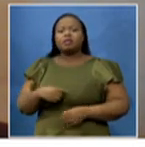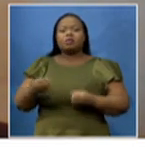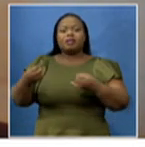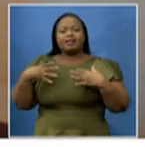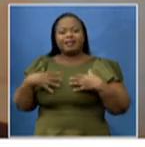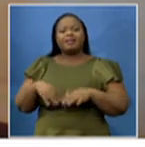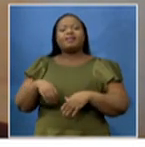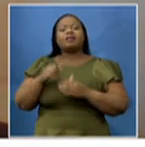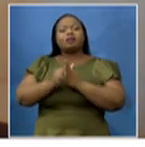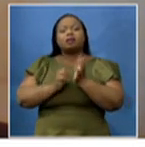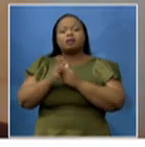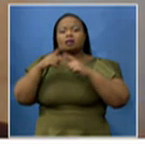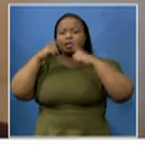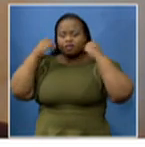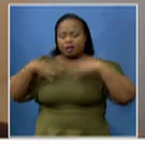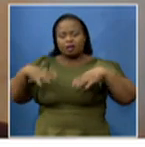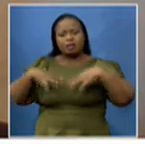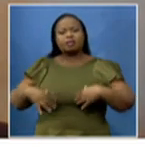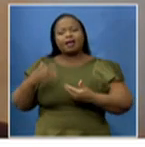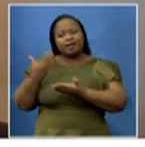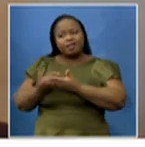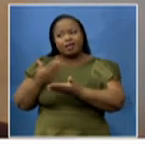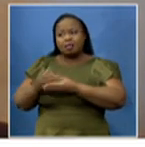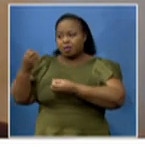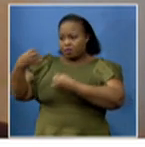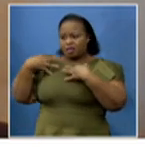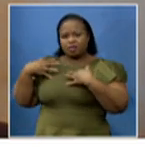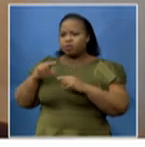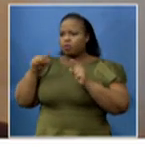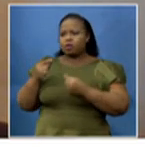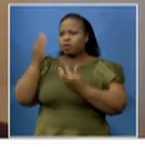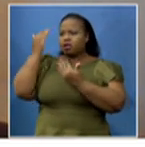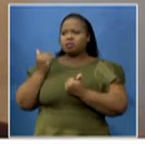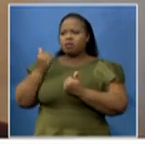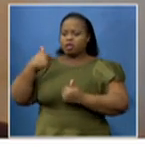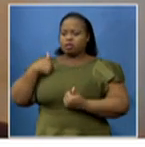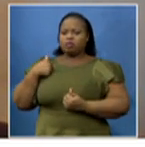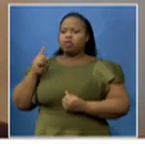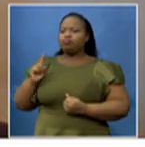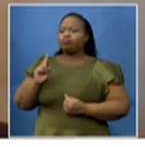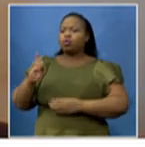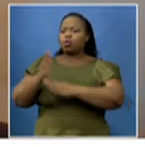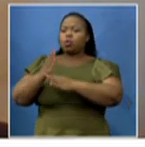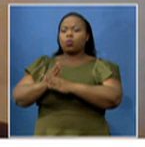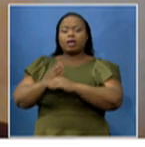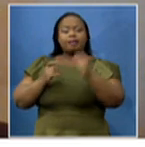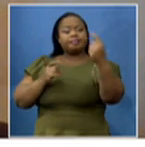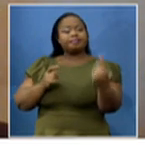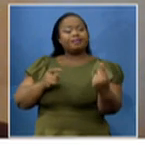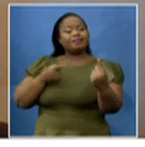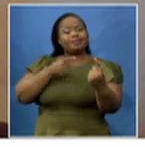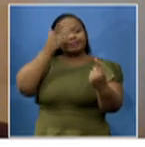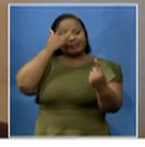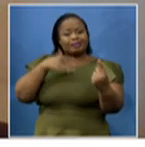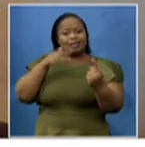available and will be made available. Therefore, there should be no expectation for any nurse to go to work or touch a patient without PPE.